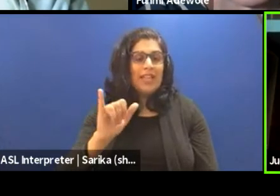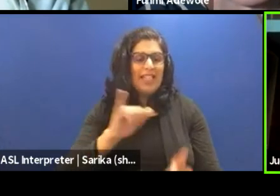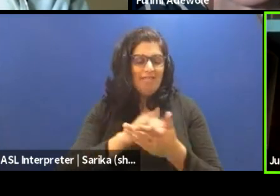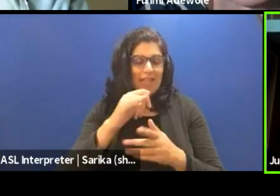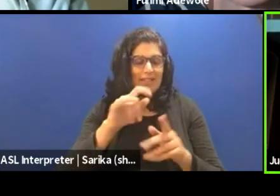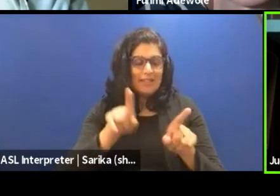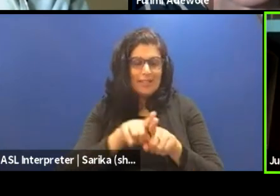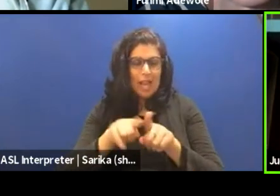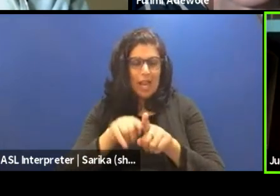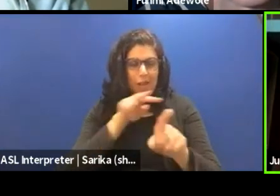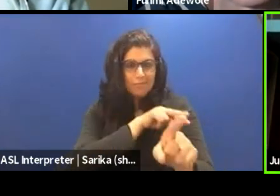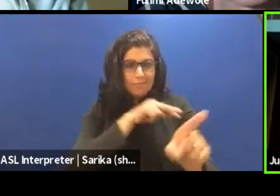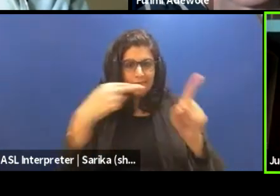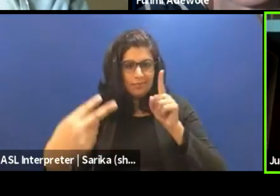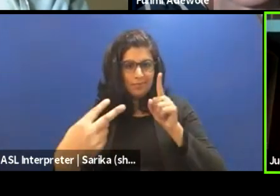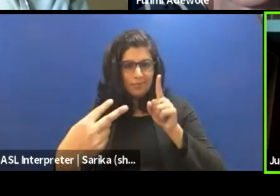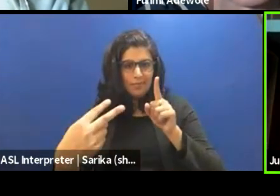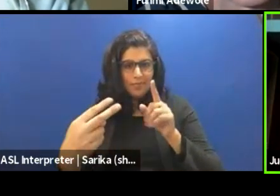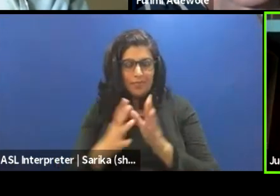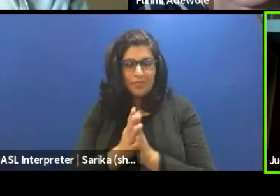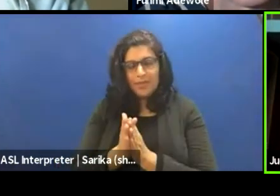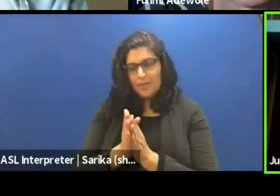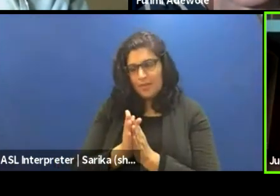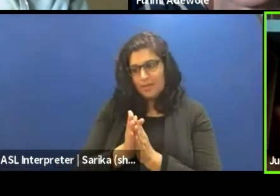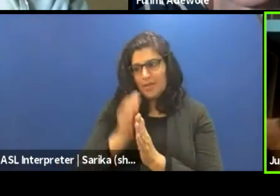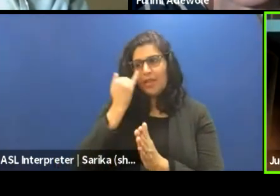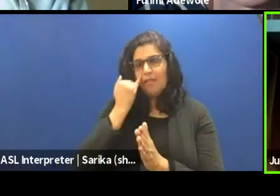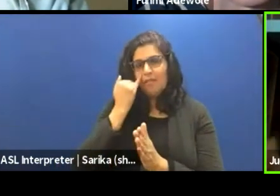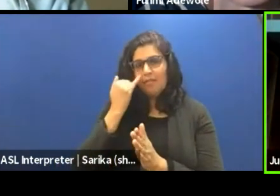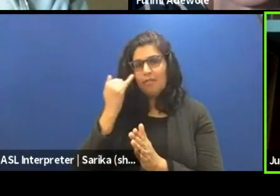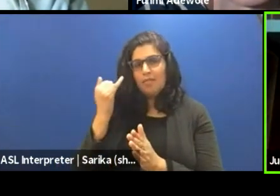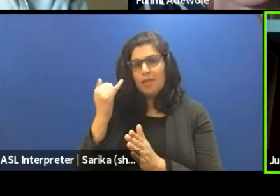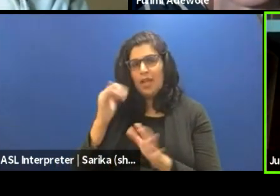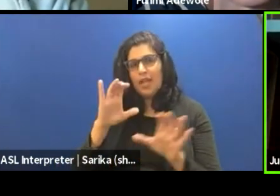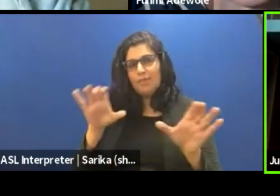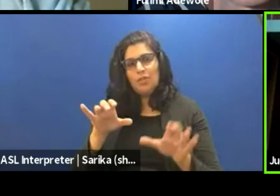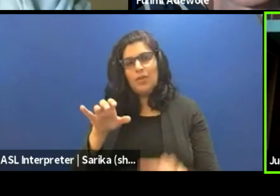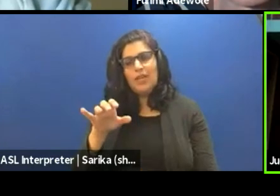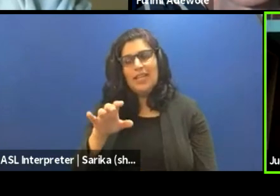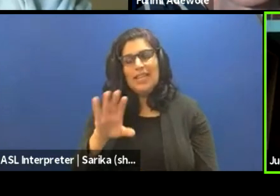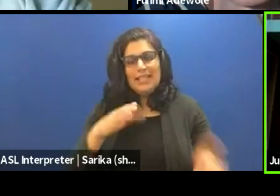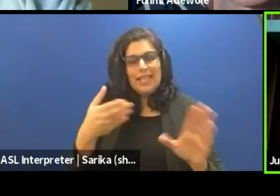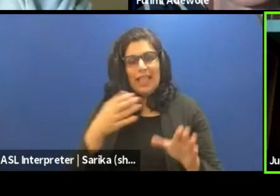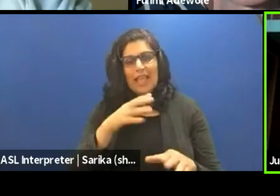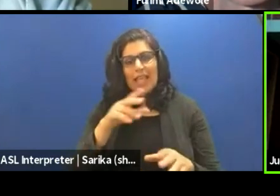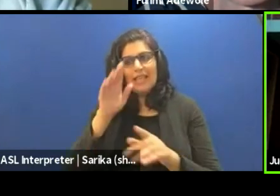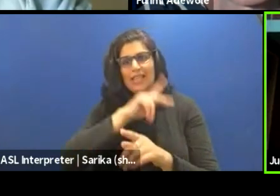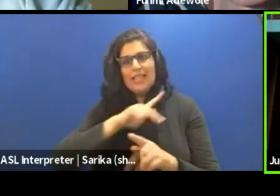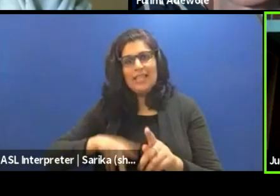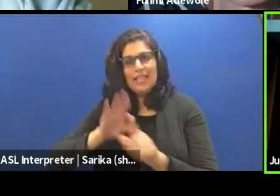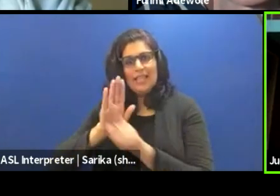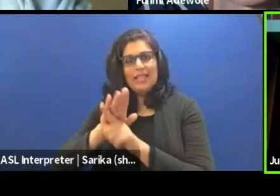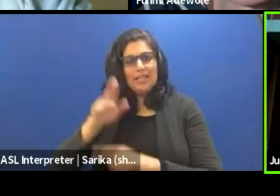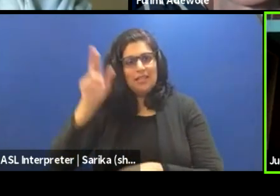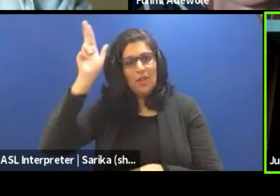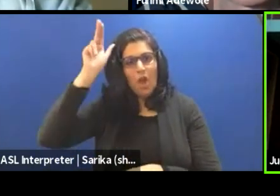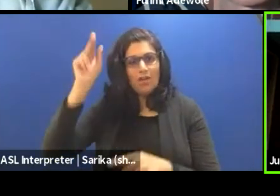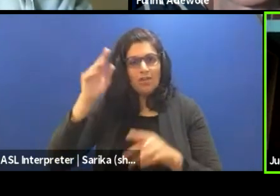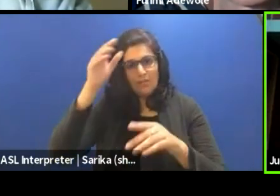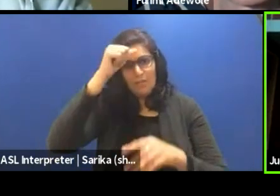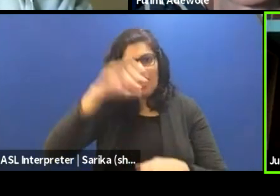kind of construct by saying that if I'm going to do Death on the King's Husband today, which I had, I'll just do a little